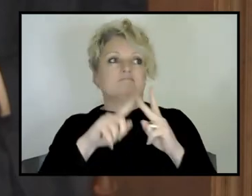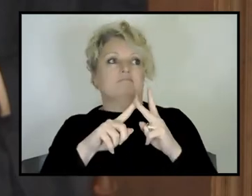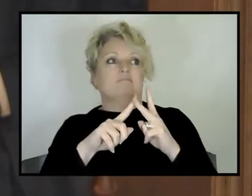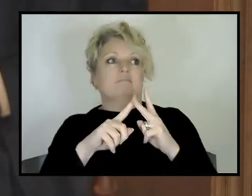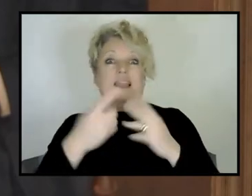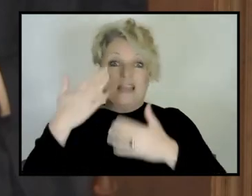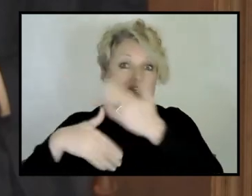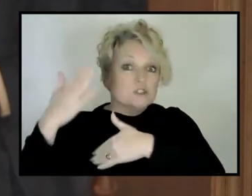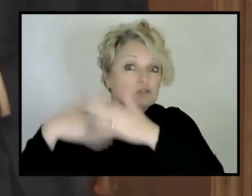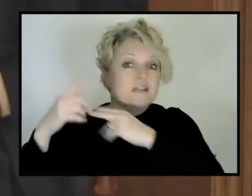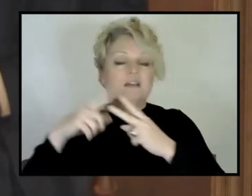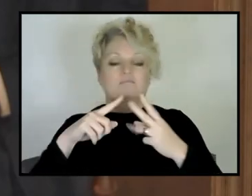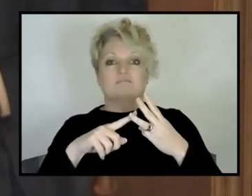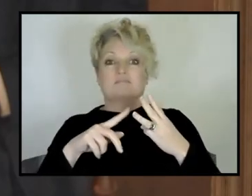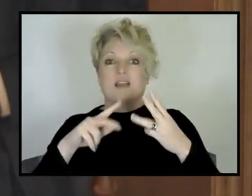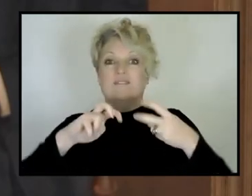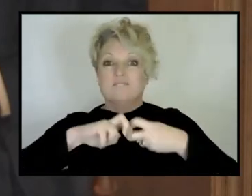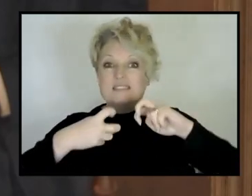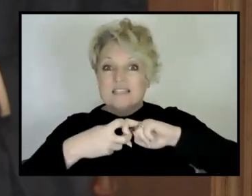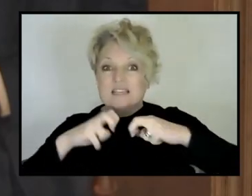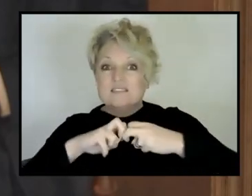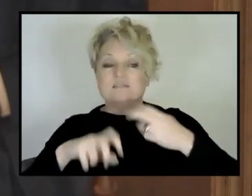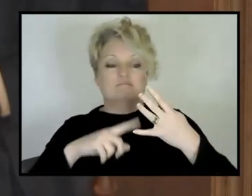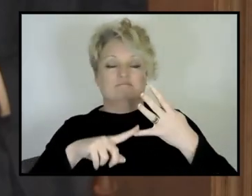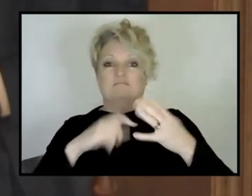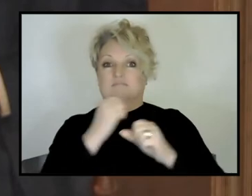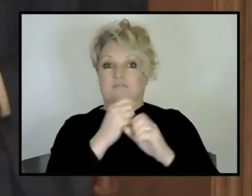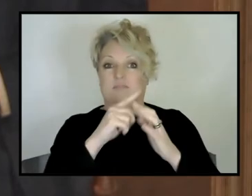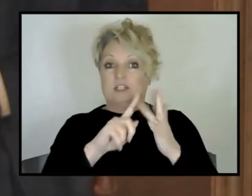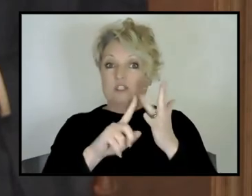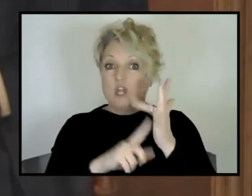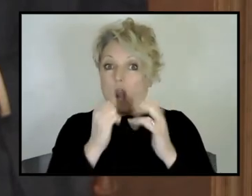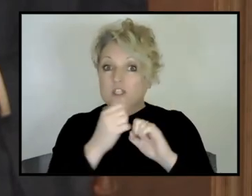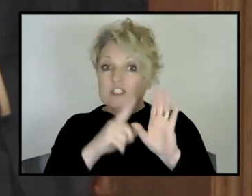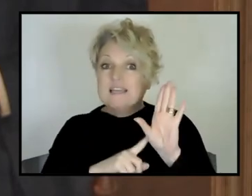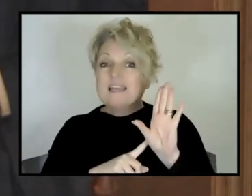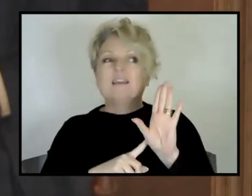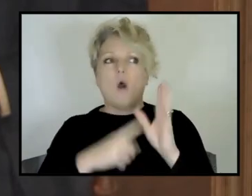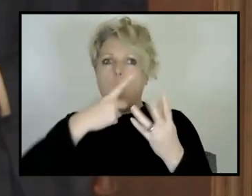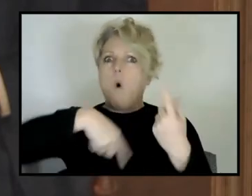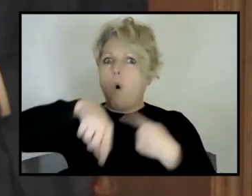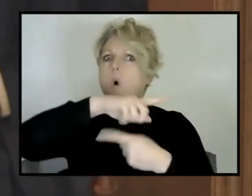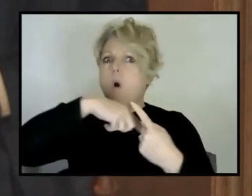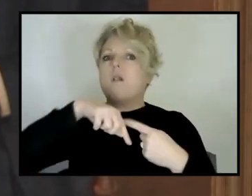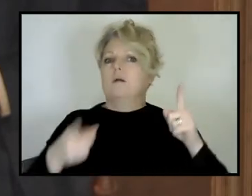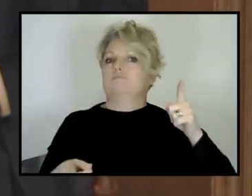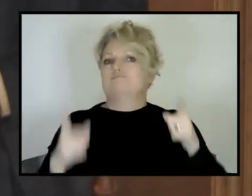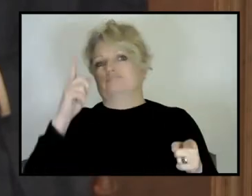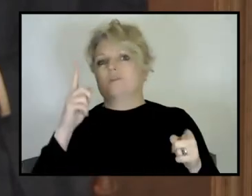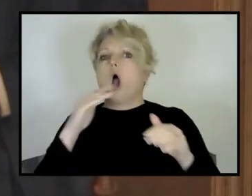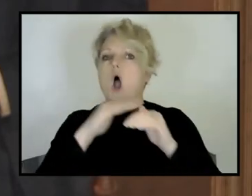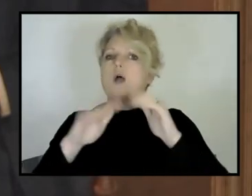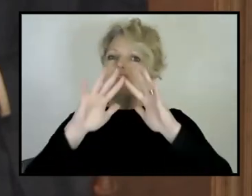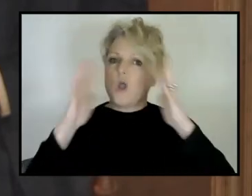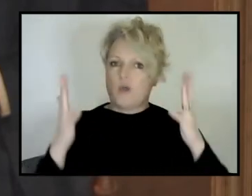geology, for example. Um, but it gives the world some predictability as well. And, and I think that's a really